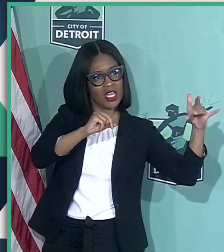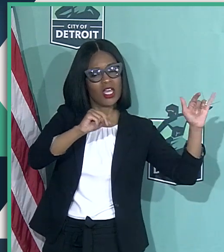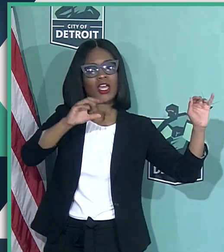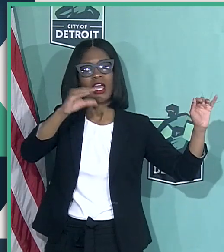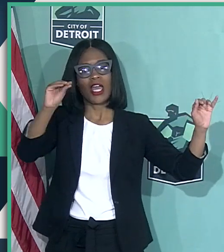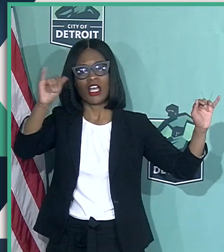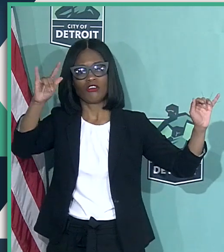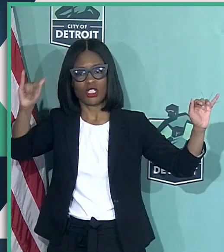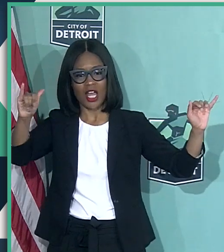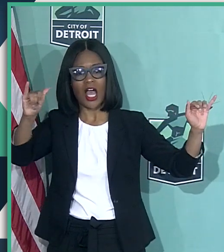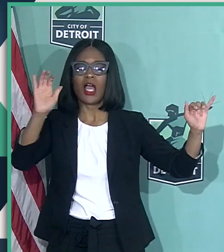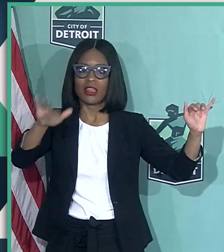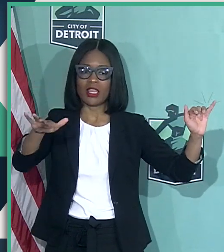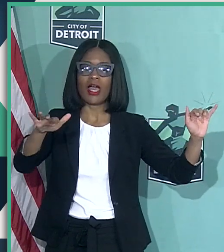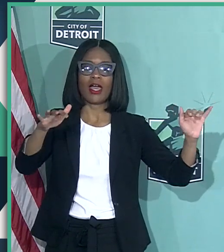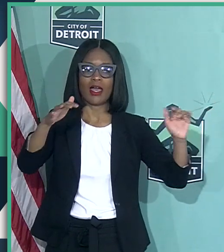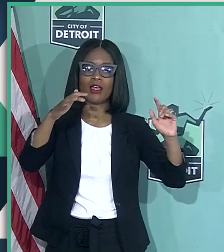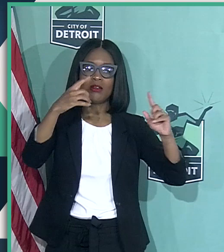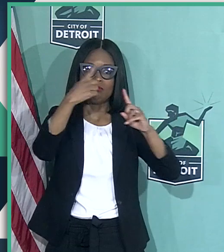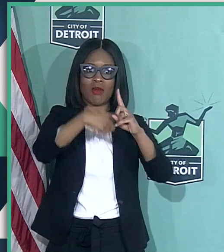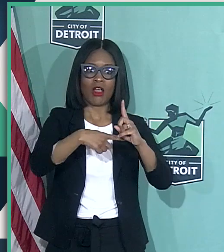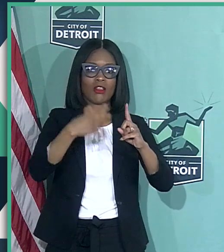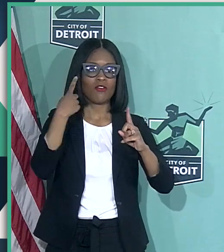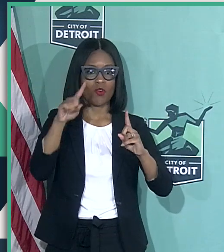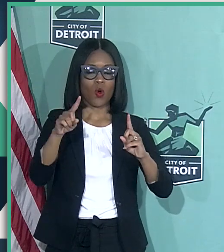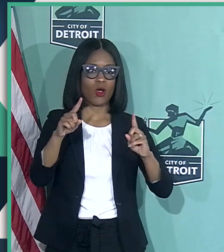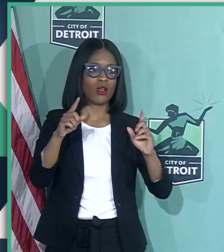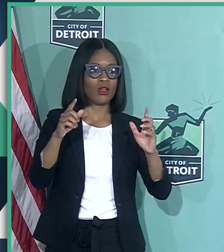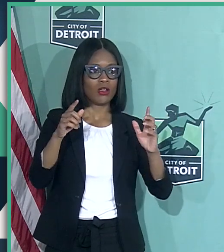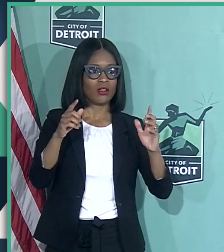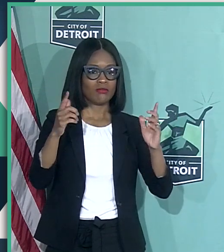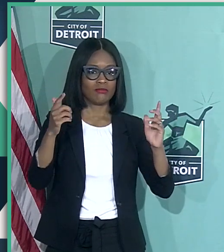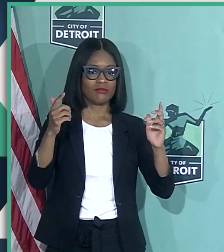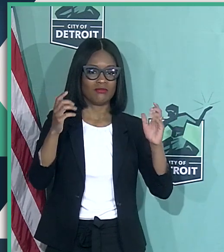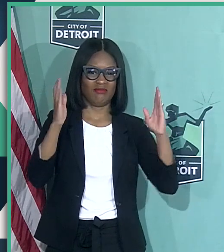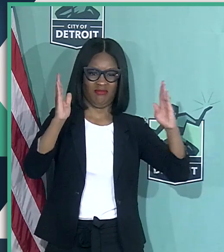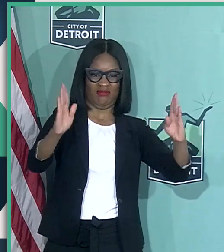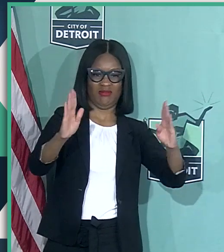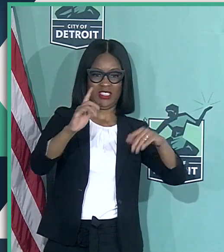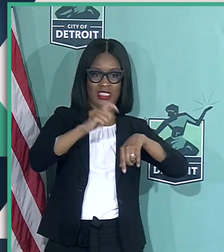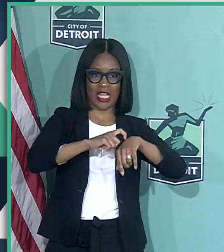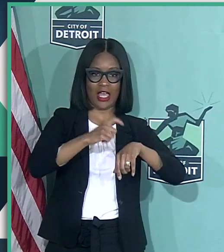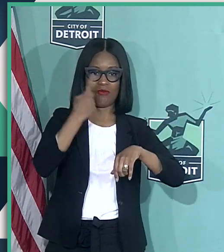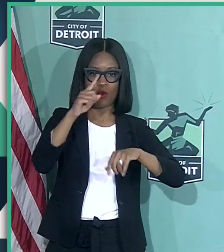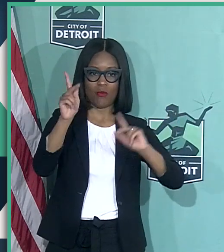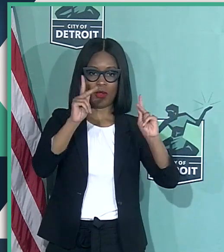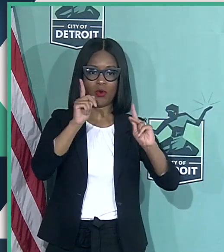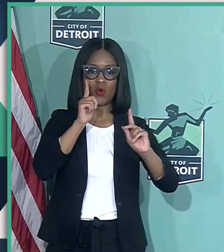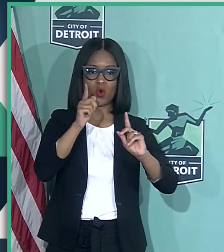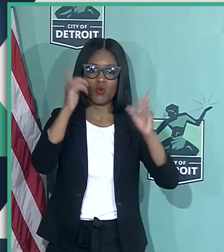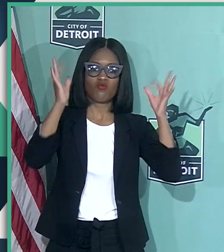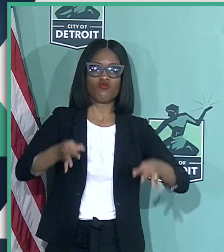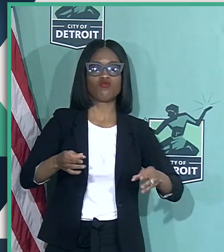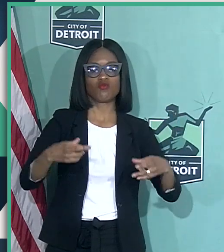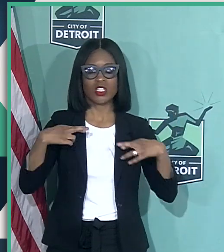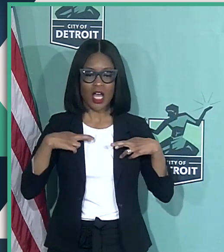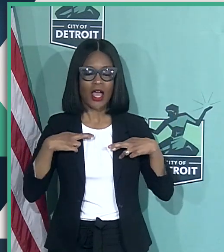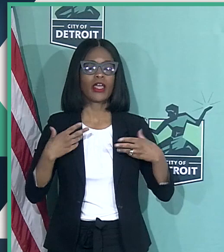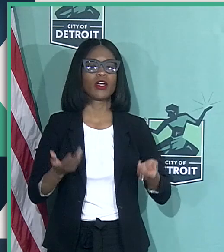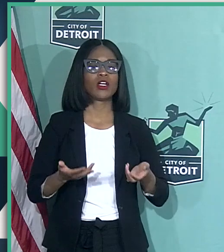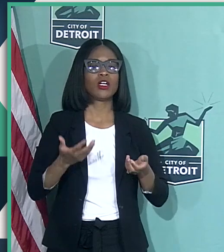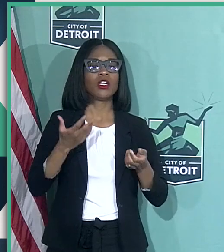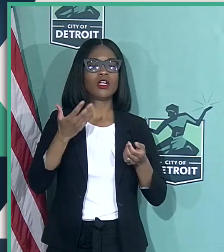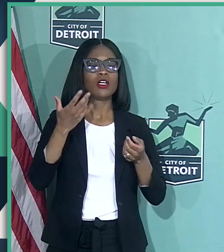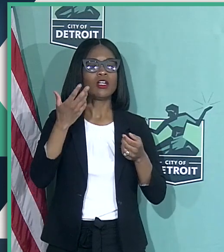be our big months in terms of the number of people who retire. But absent of retirements,